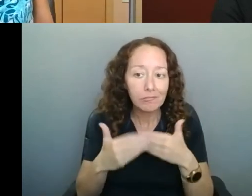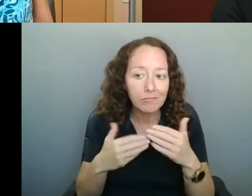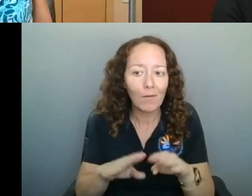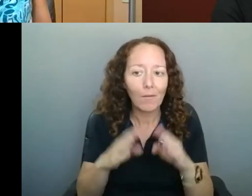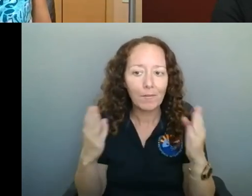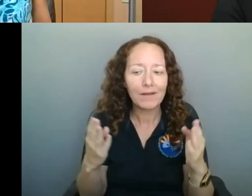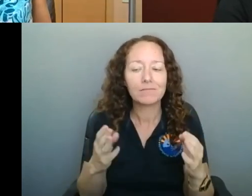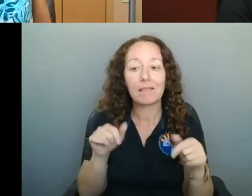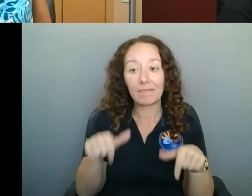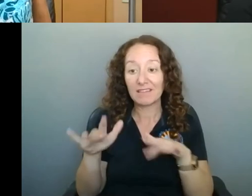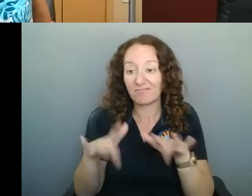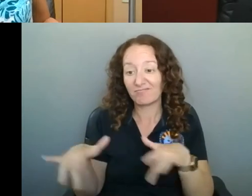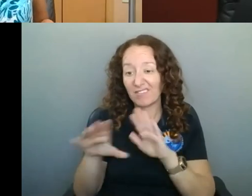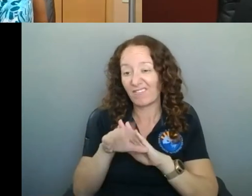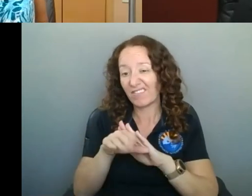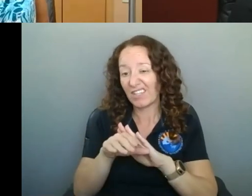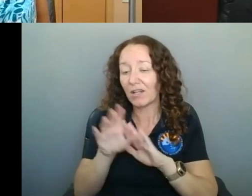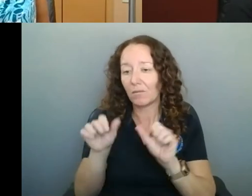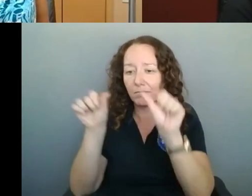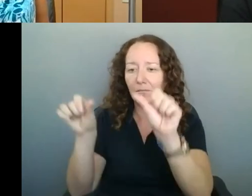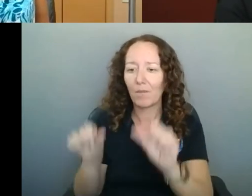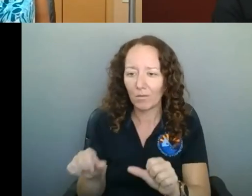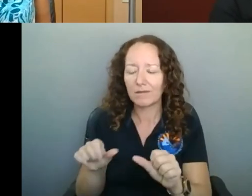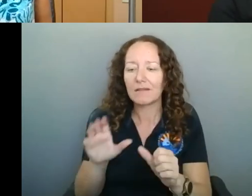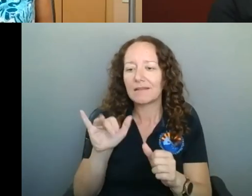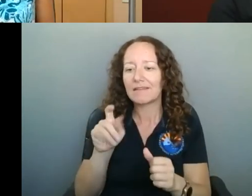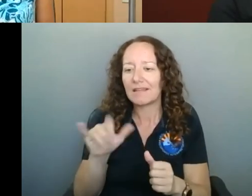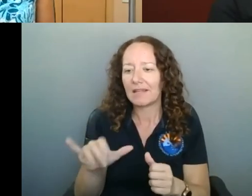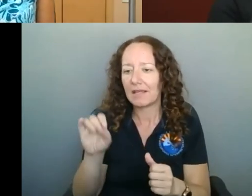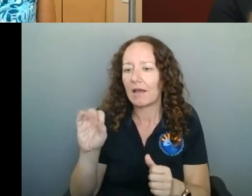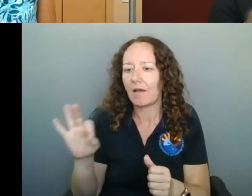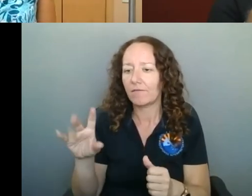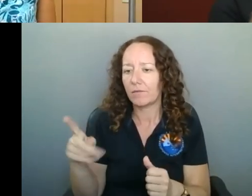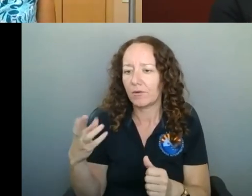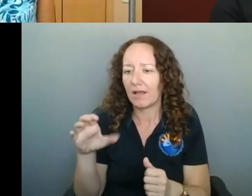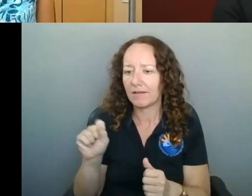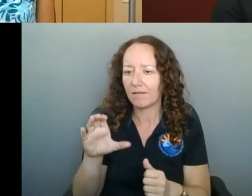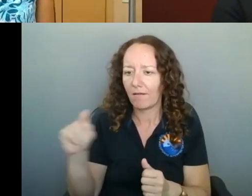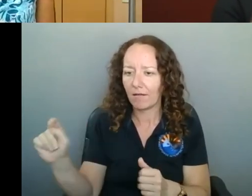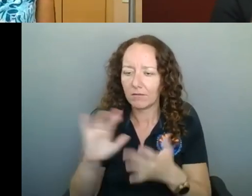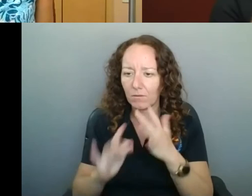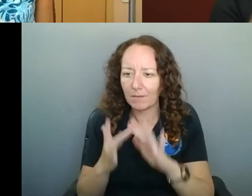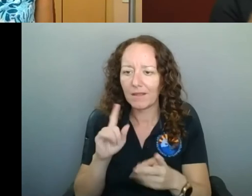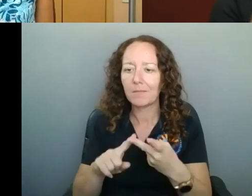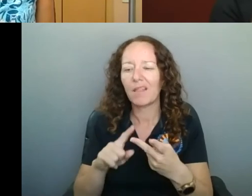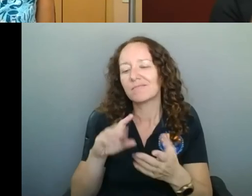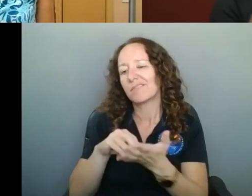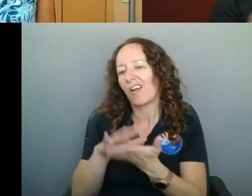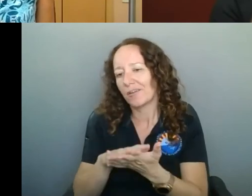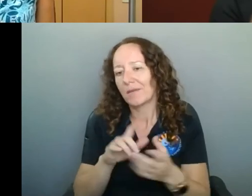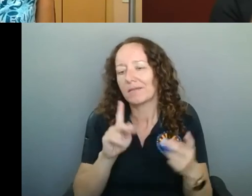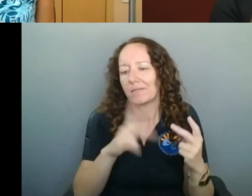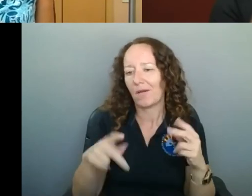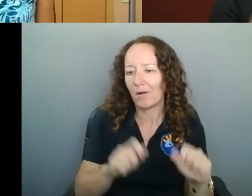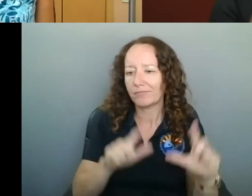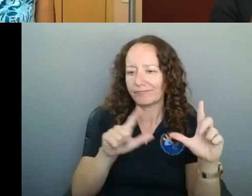video will be posted on the City of Prescott website, along with any of the documents or presentations that were shared today. Well, I want to wish everybody